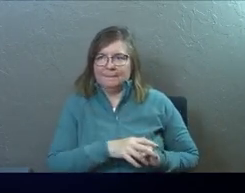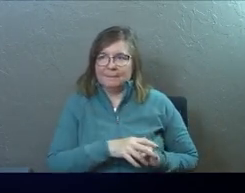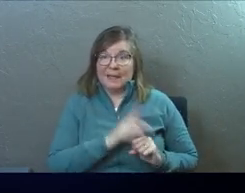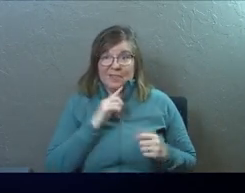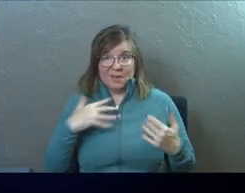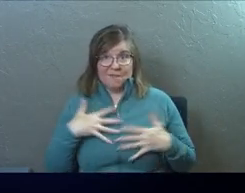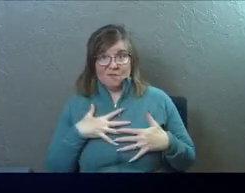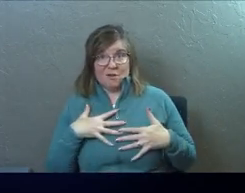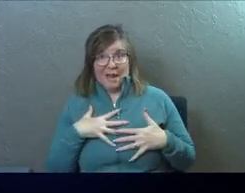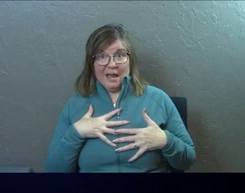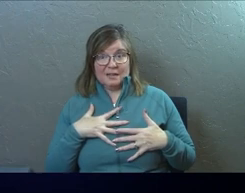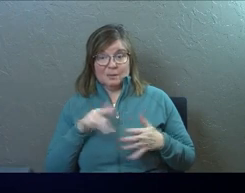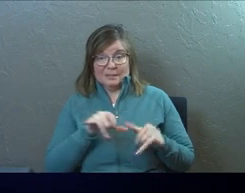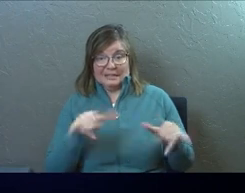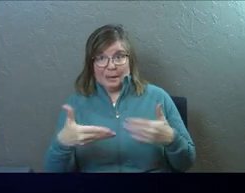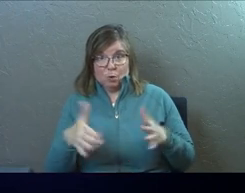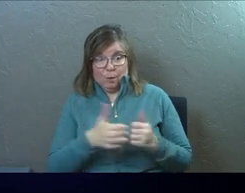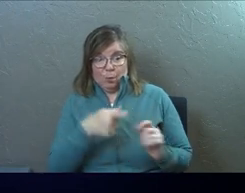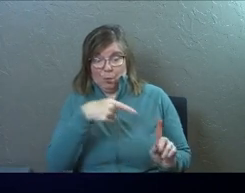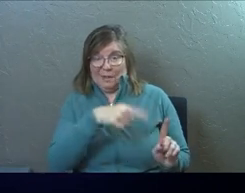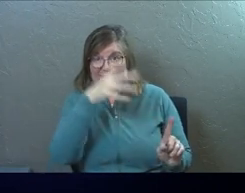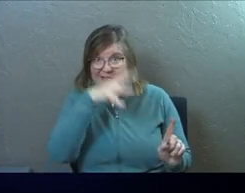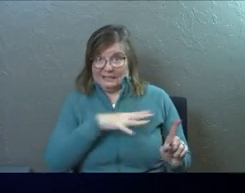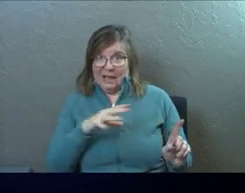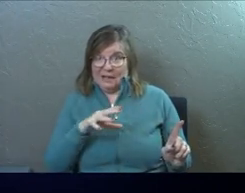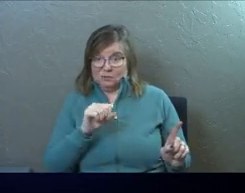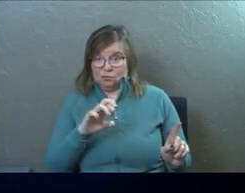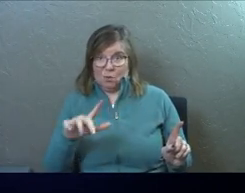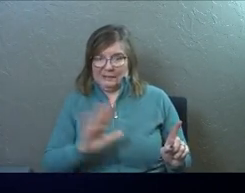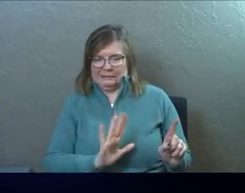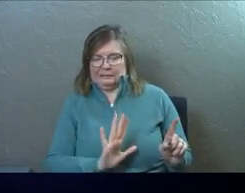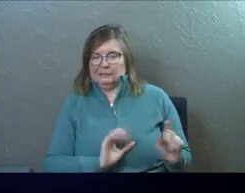And they're afraid to be in the same room with this guy.